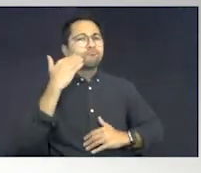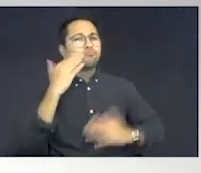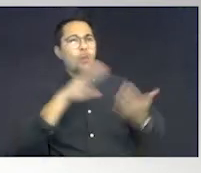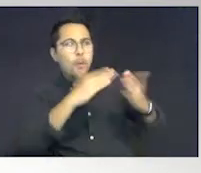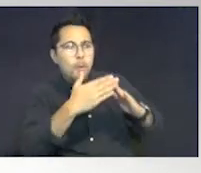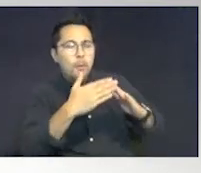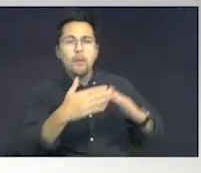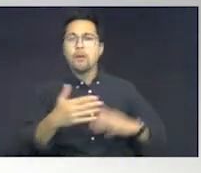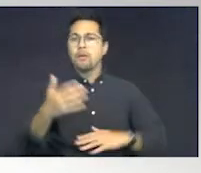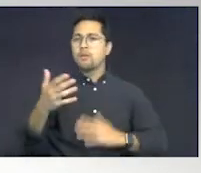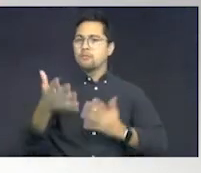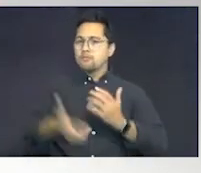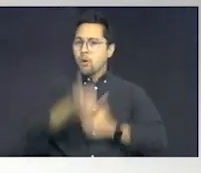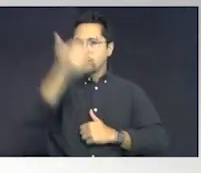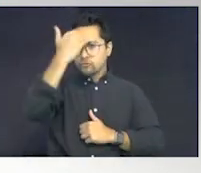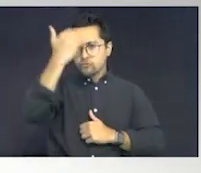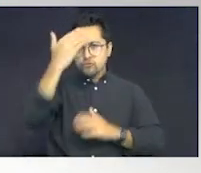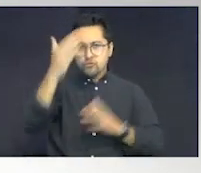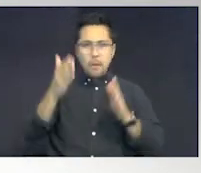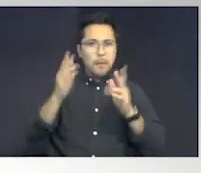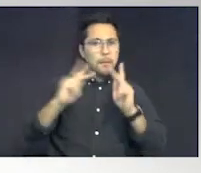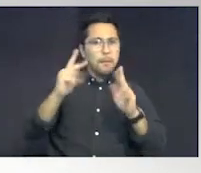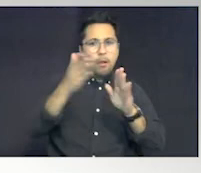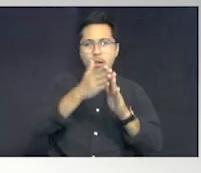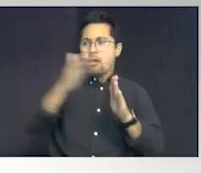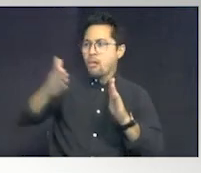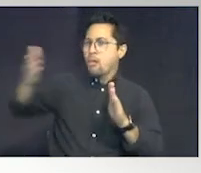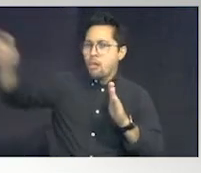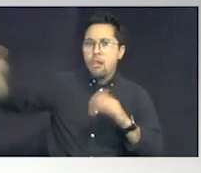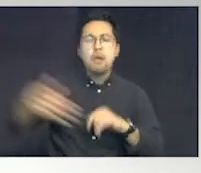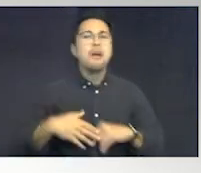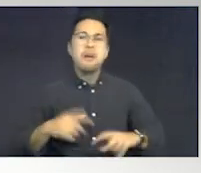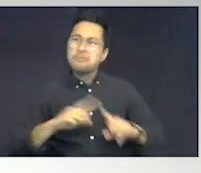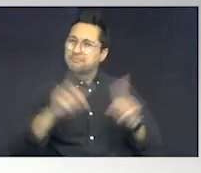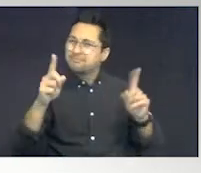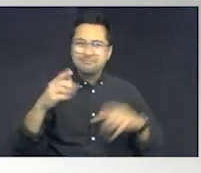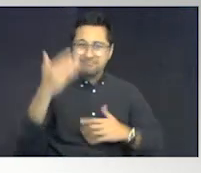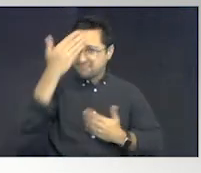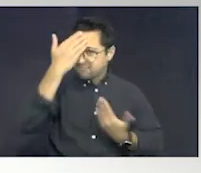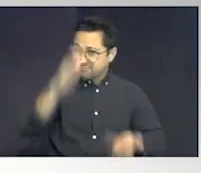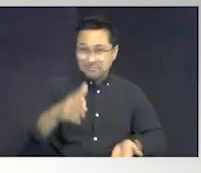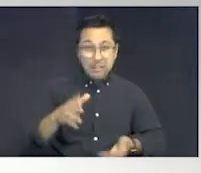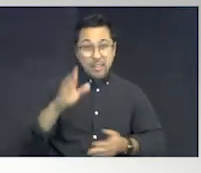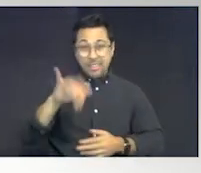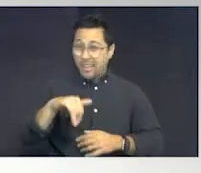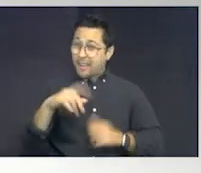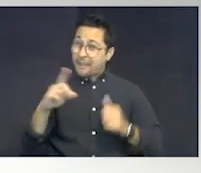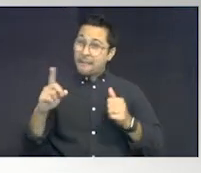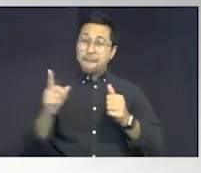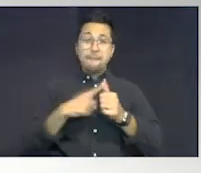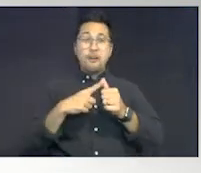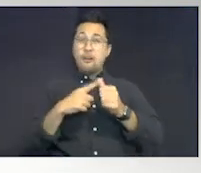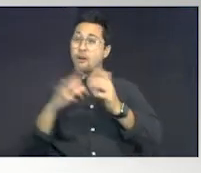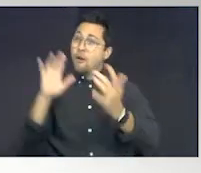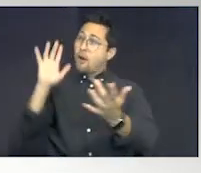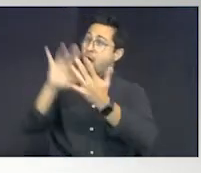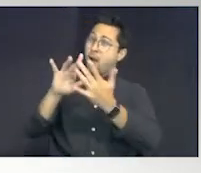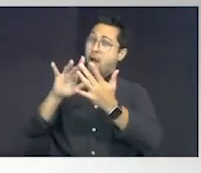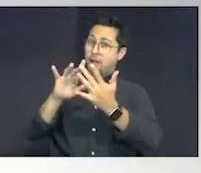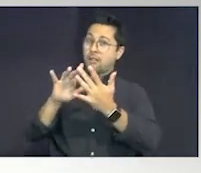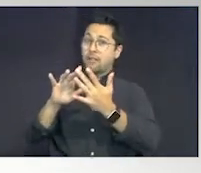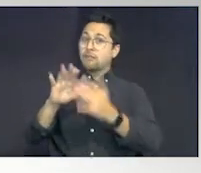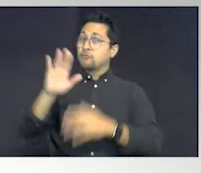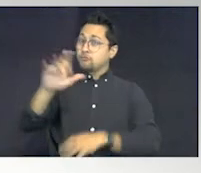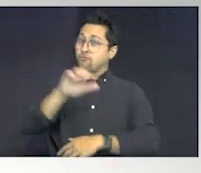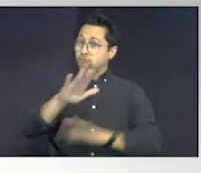A lot of us do know our residents. But you never know that that may be the first contact your child may